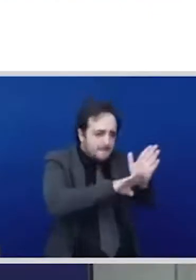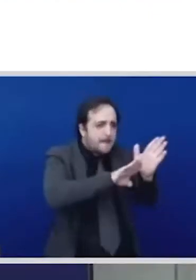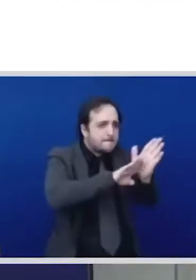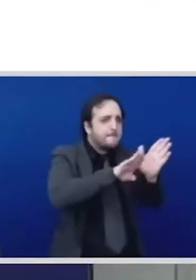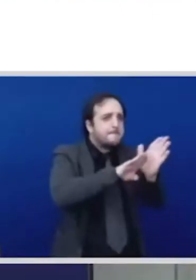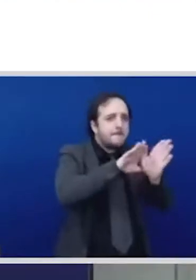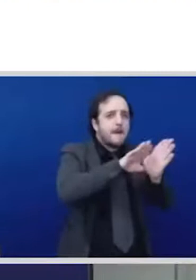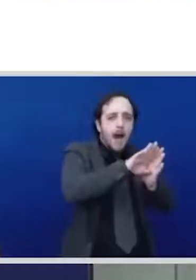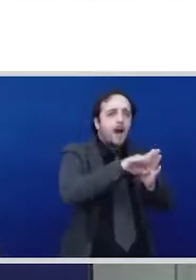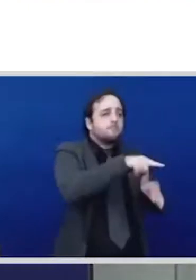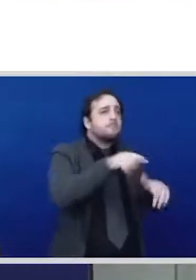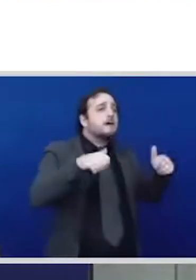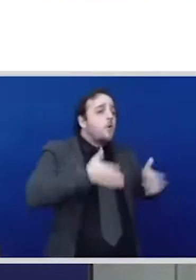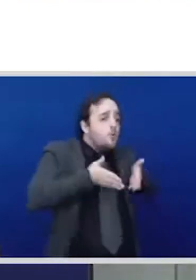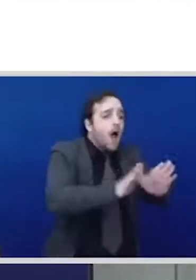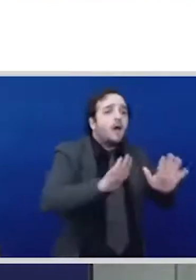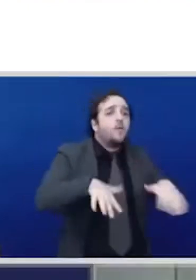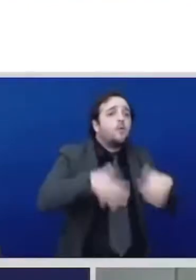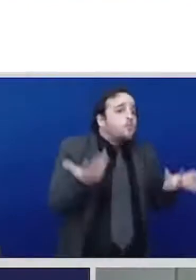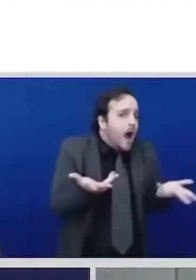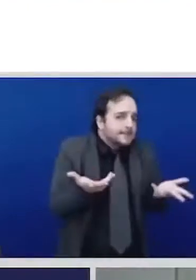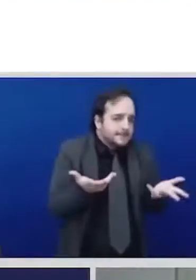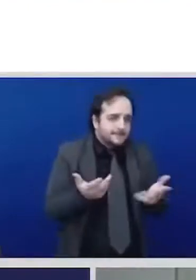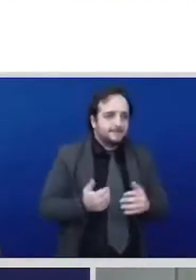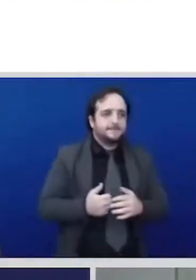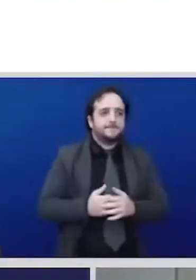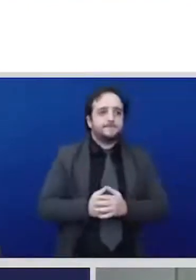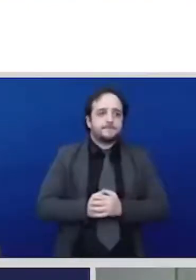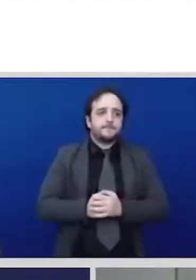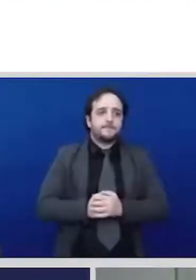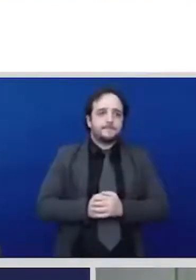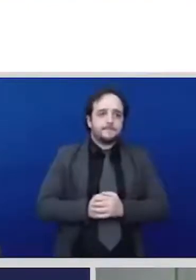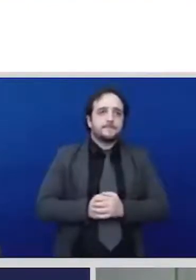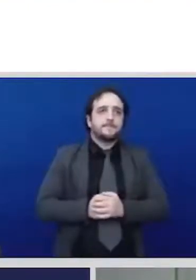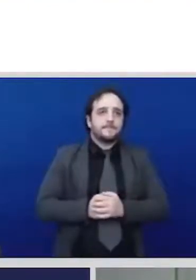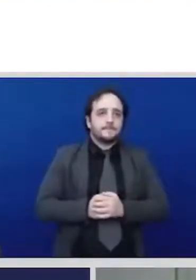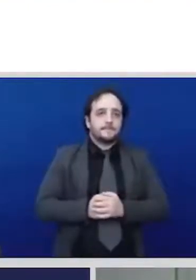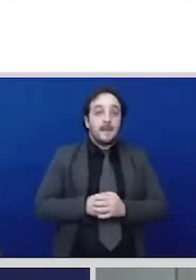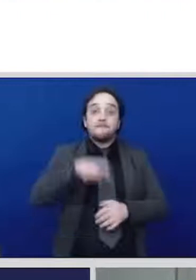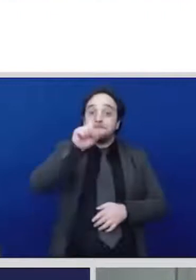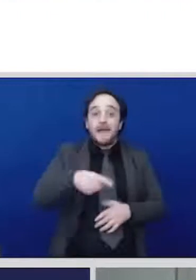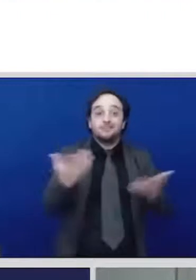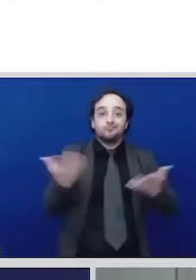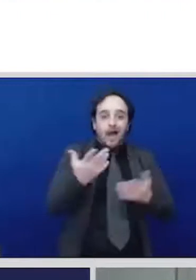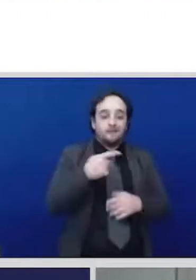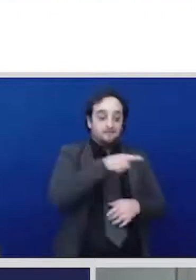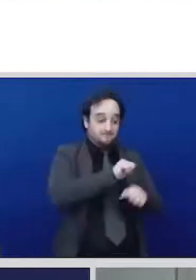not only at the national level but also at the provincial and local levels now